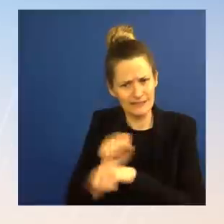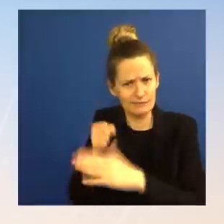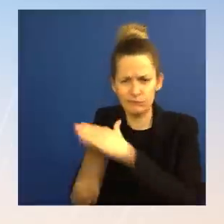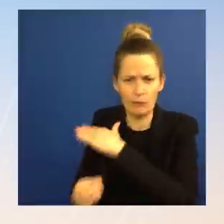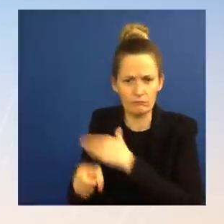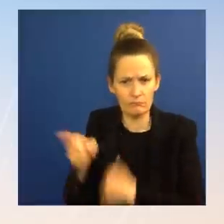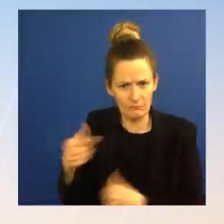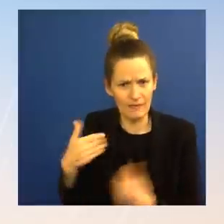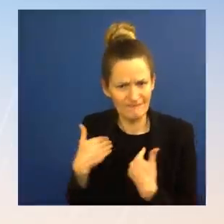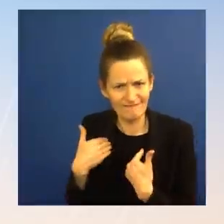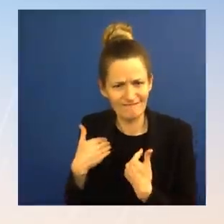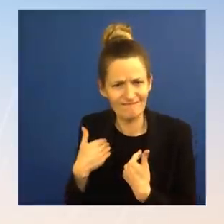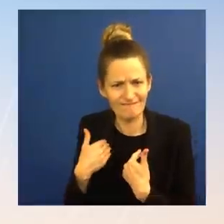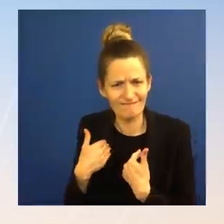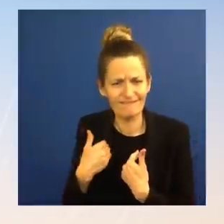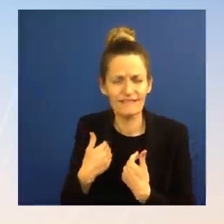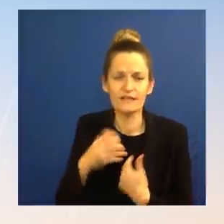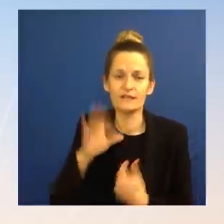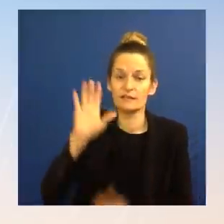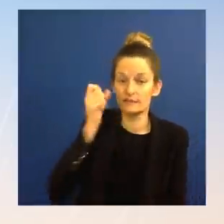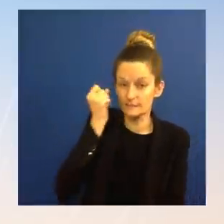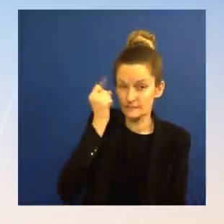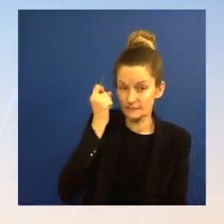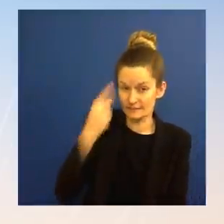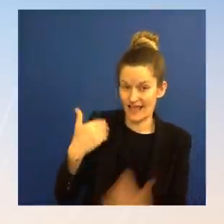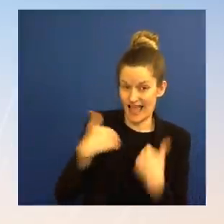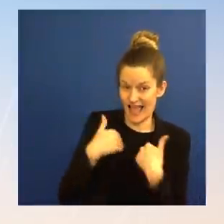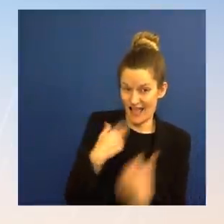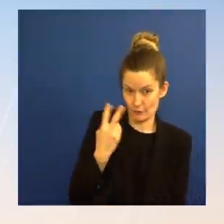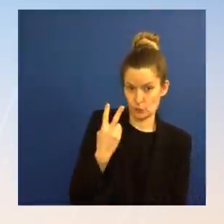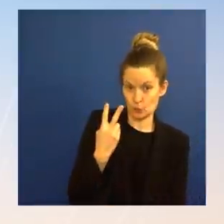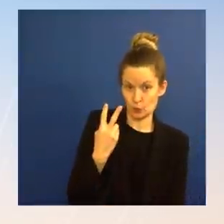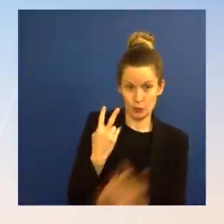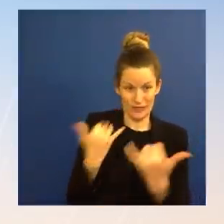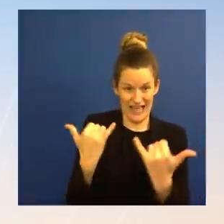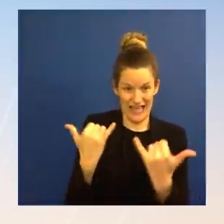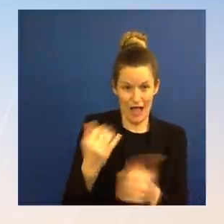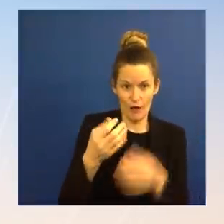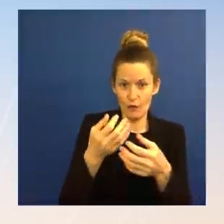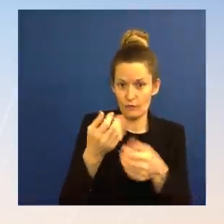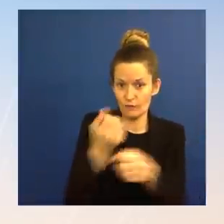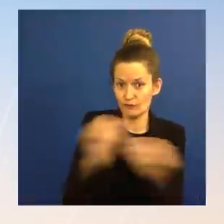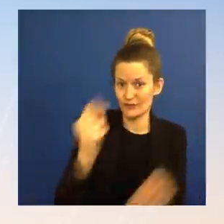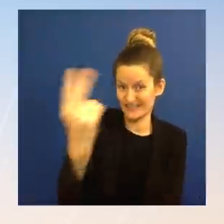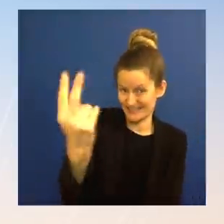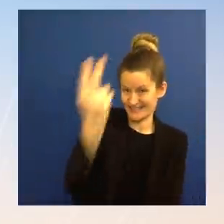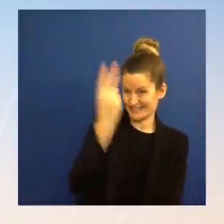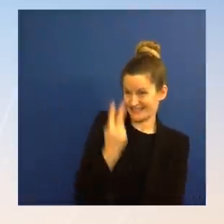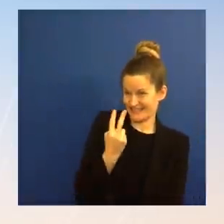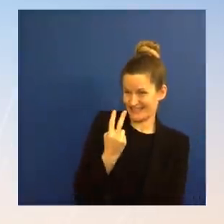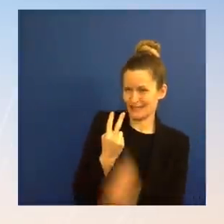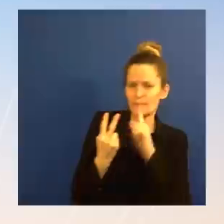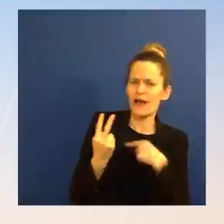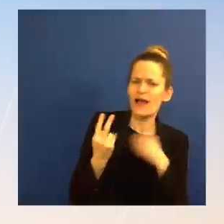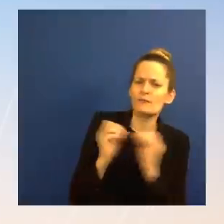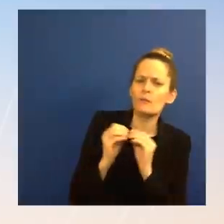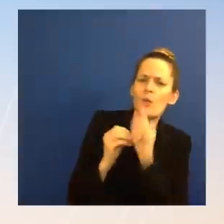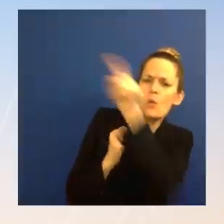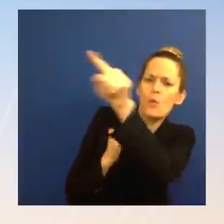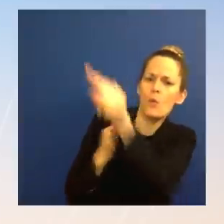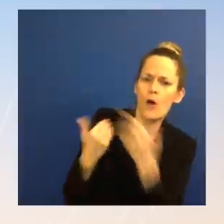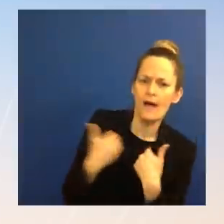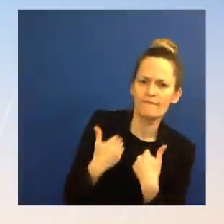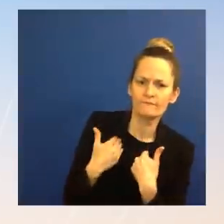will look to have ongoing discussions about. I'd also note that Maduro said he will resume talks with Venezuela's interim president